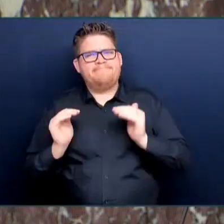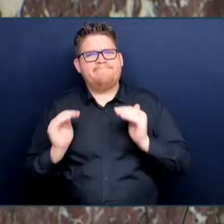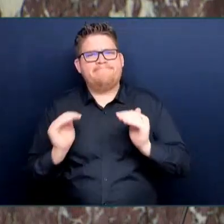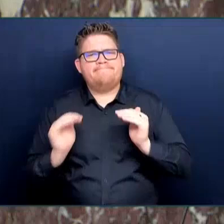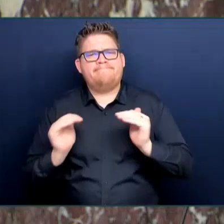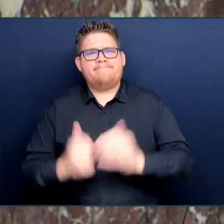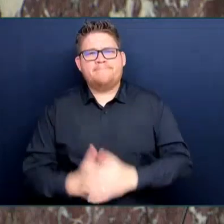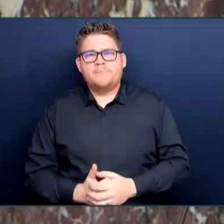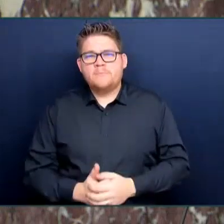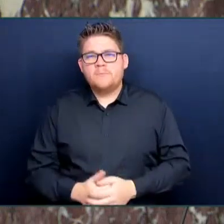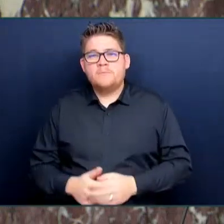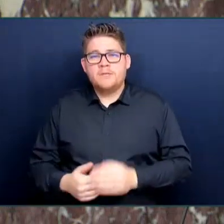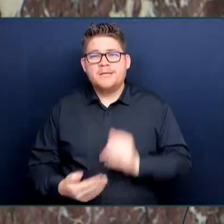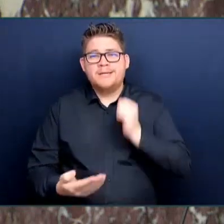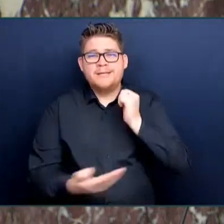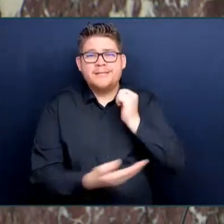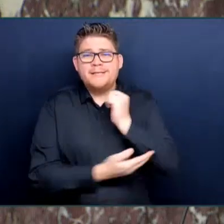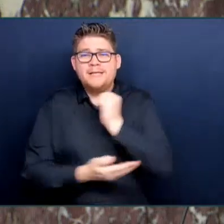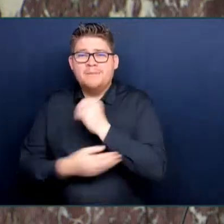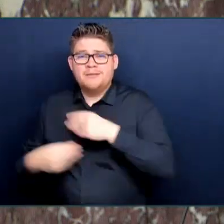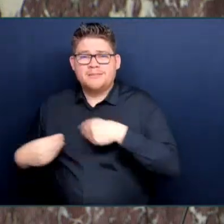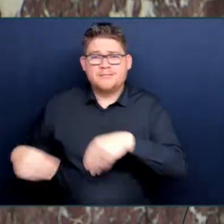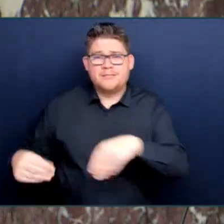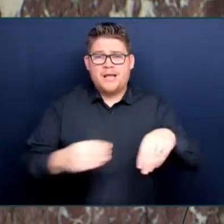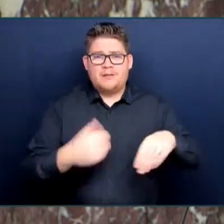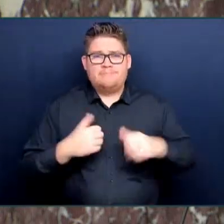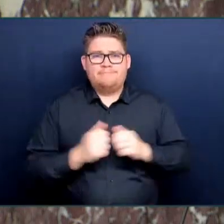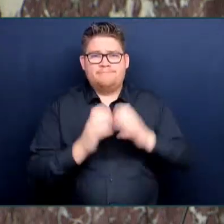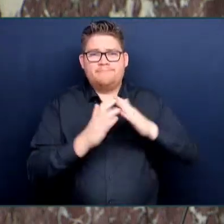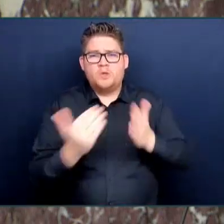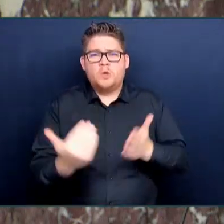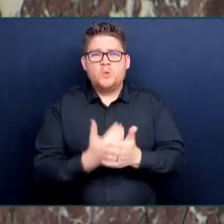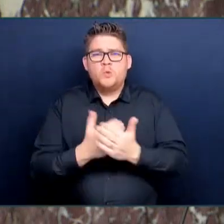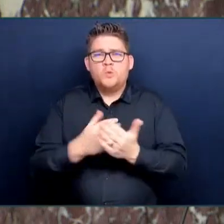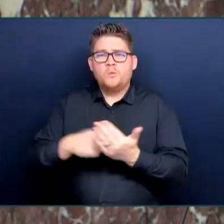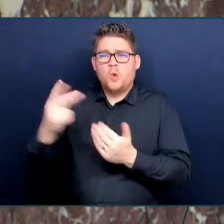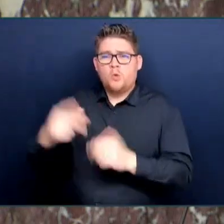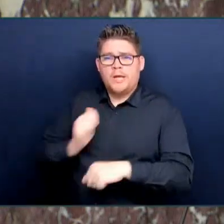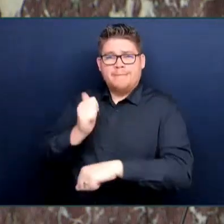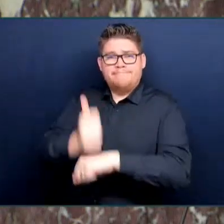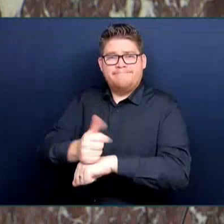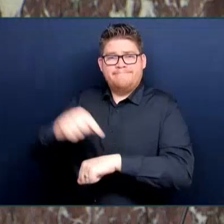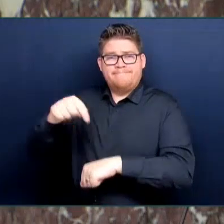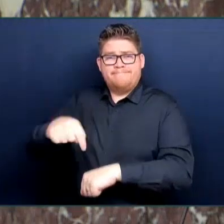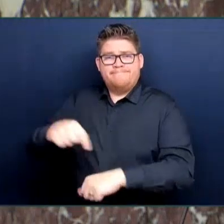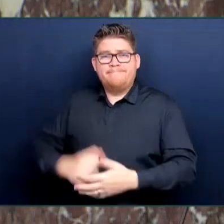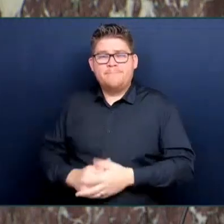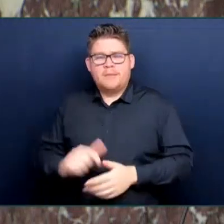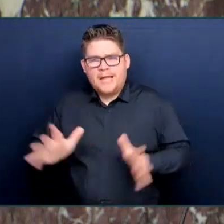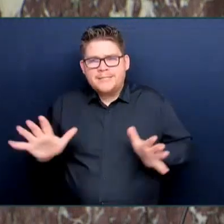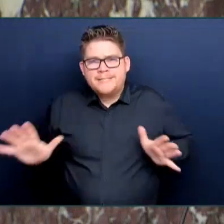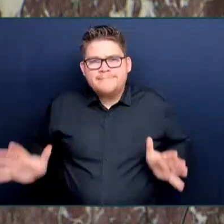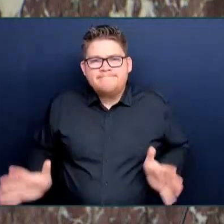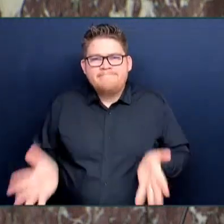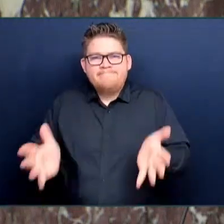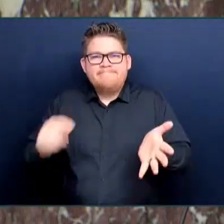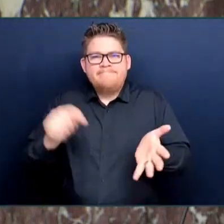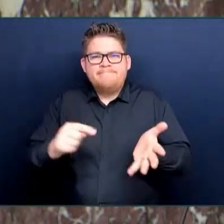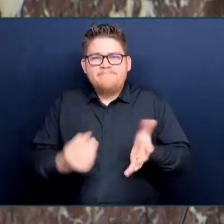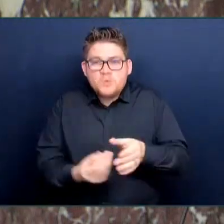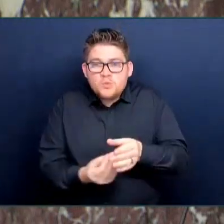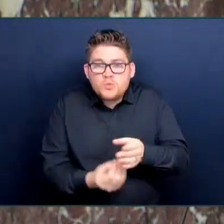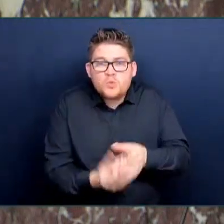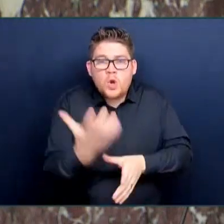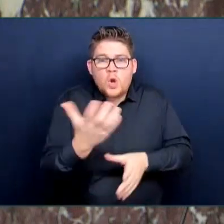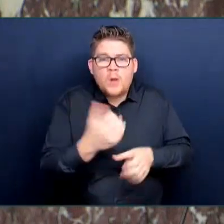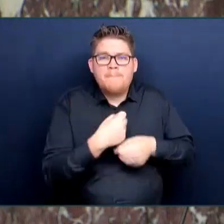provide dedicated access to timber and accelerate the growth of value-added manufacturing. And what are people saying about that, Mr. Speaker?